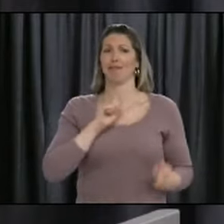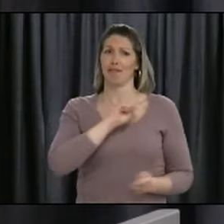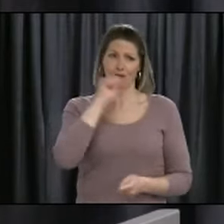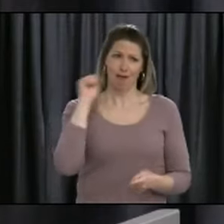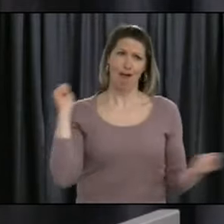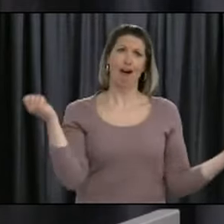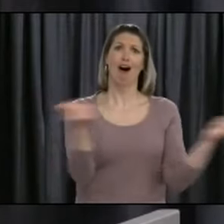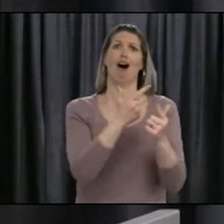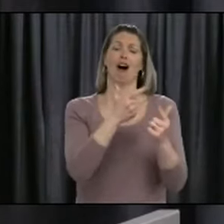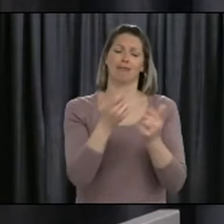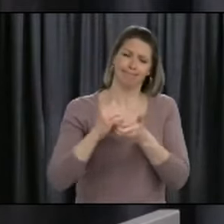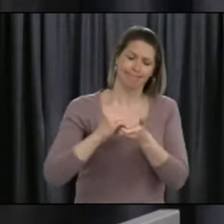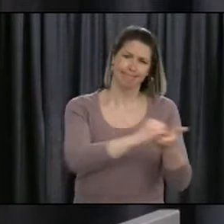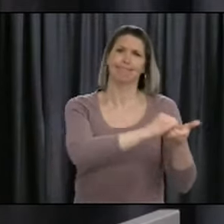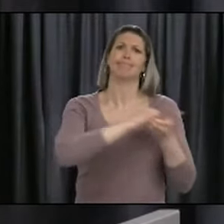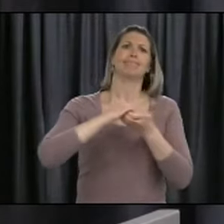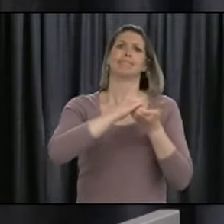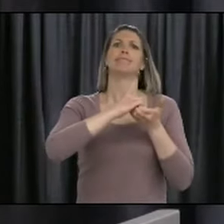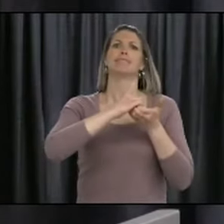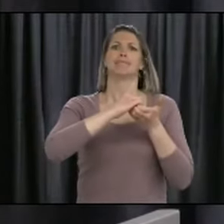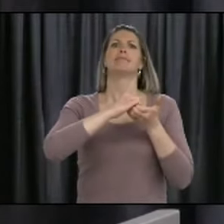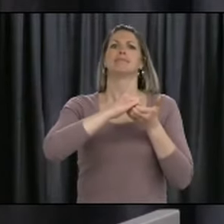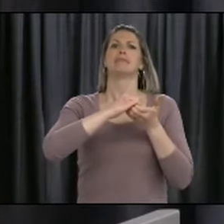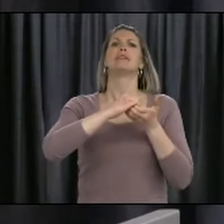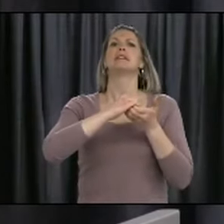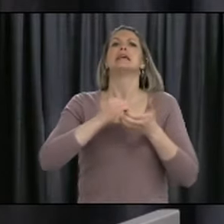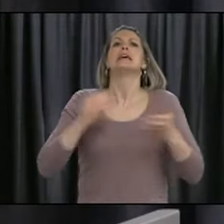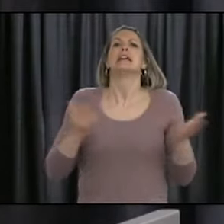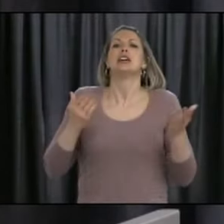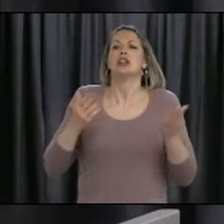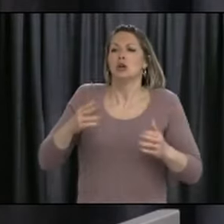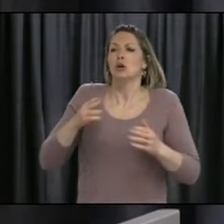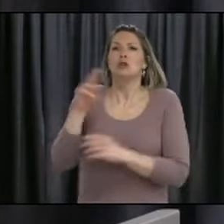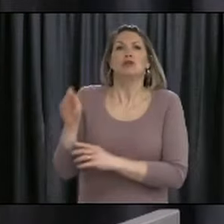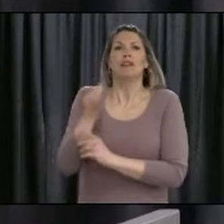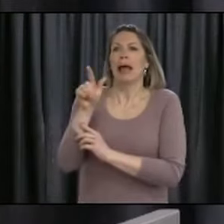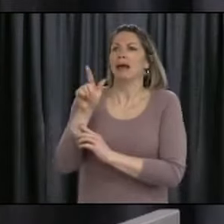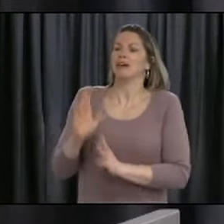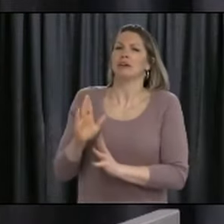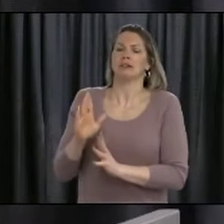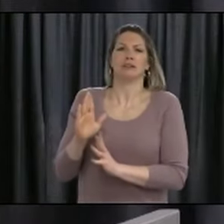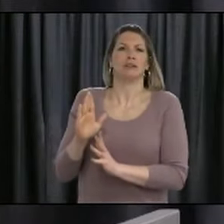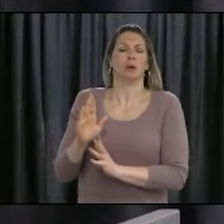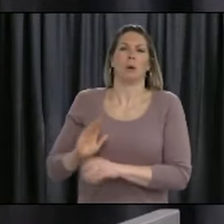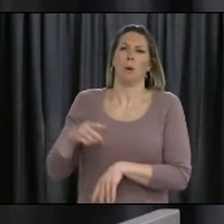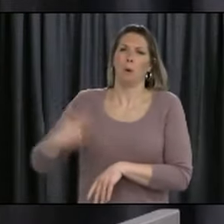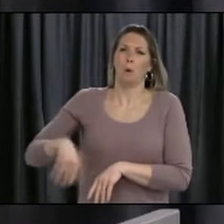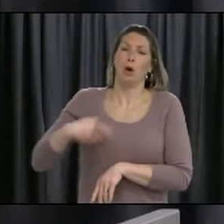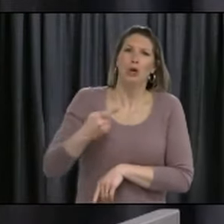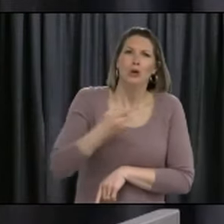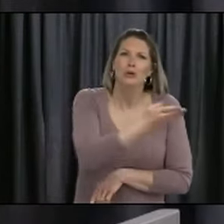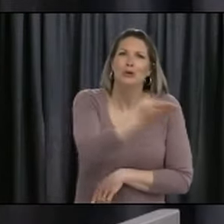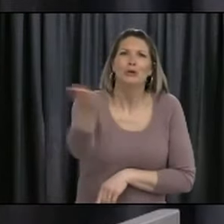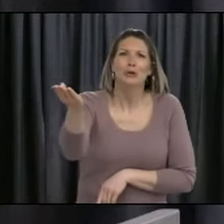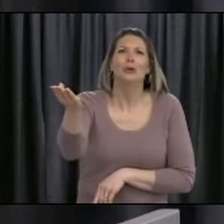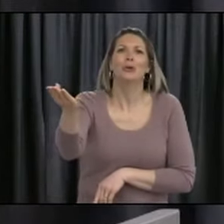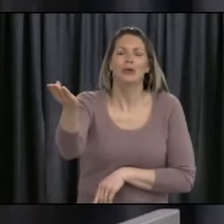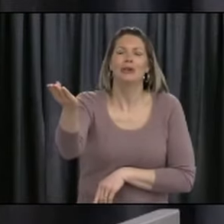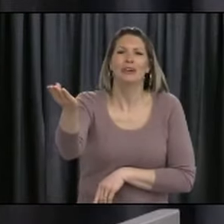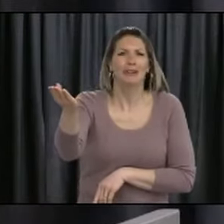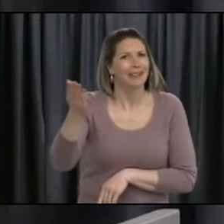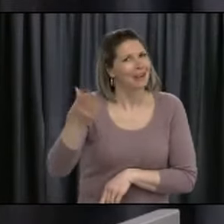diligence and cooperation from Newfoundlanders and Labradorians, who once again have risen to the task, we have